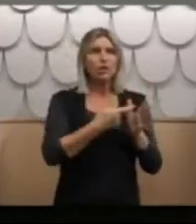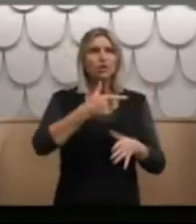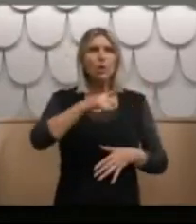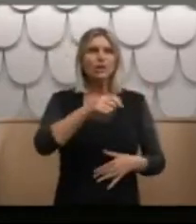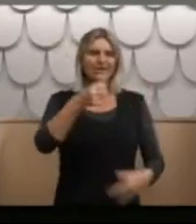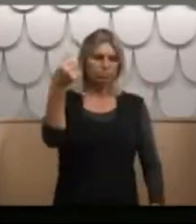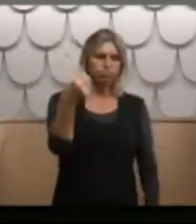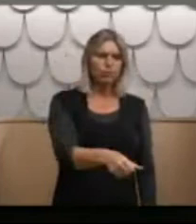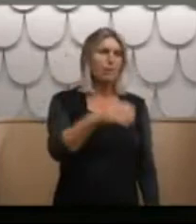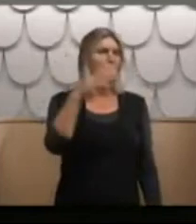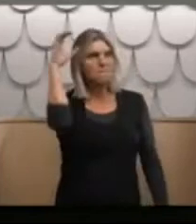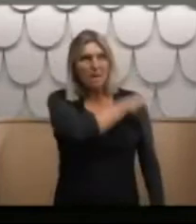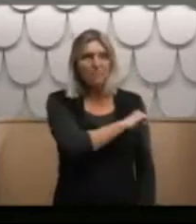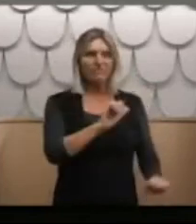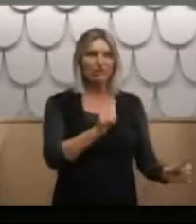completely.